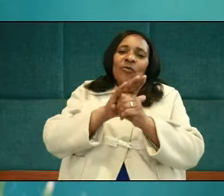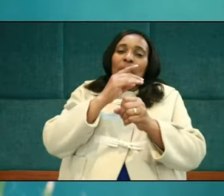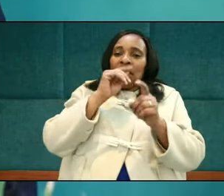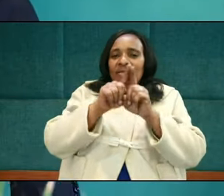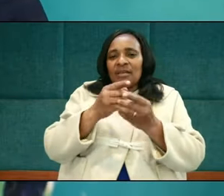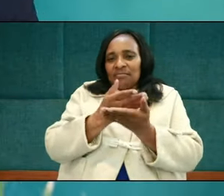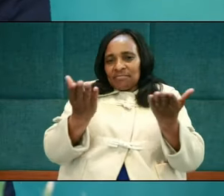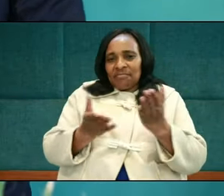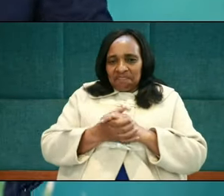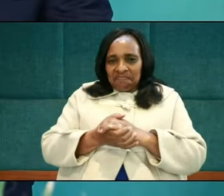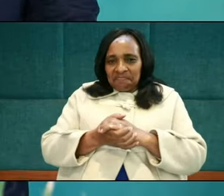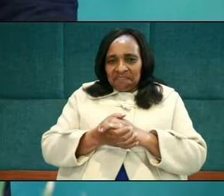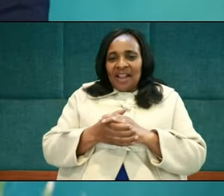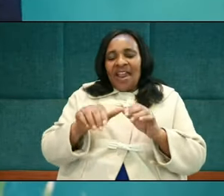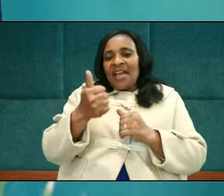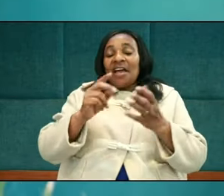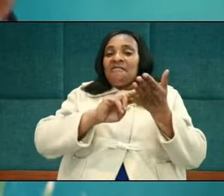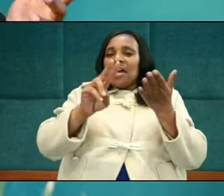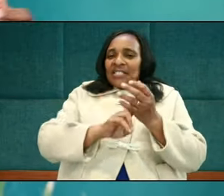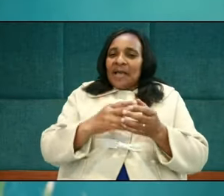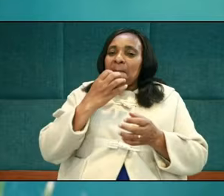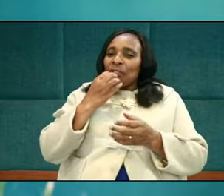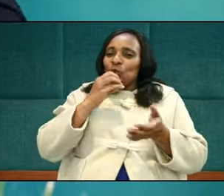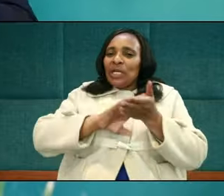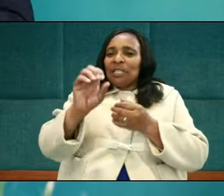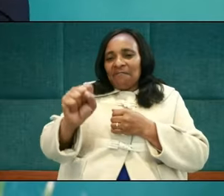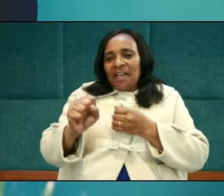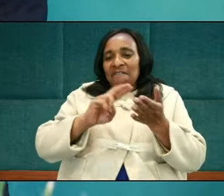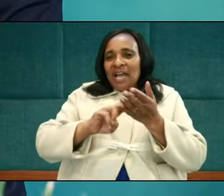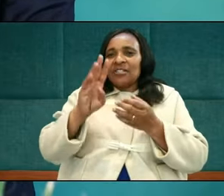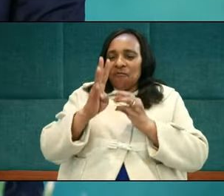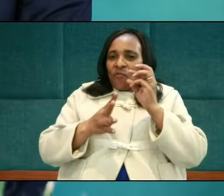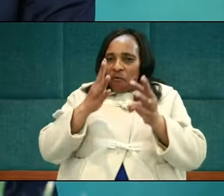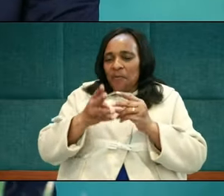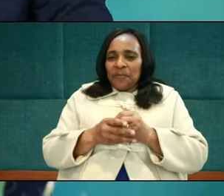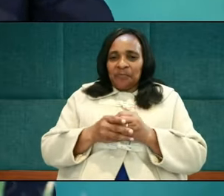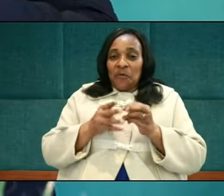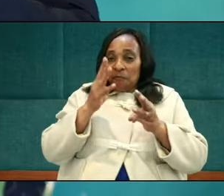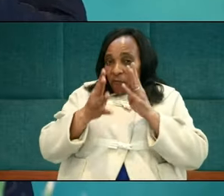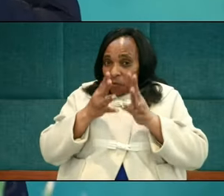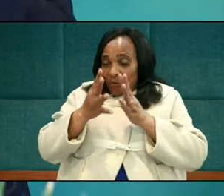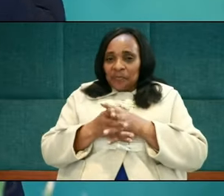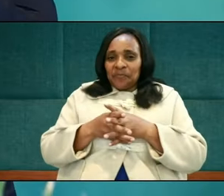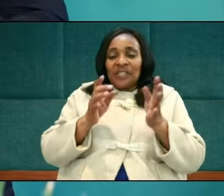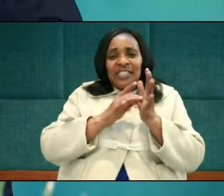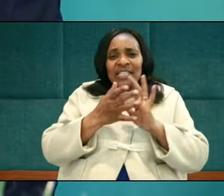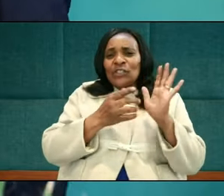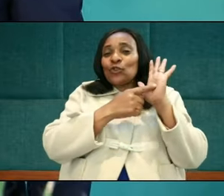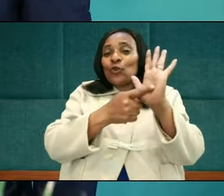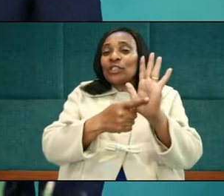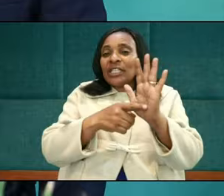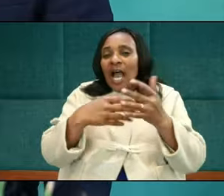his brothers. Let me give you another scripture. Matthew chapter 5 and verse number 44. Jesus illustrates what this